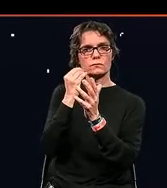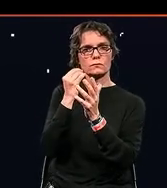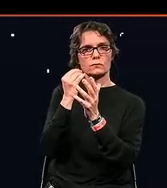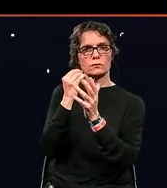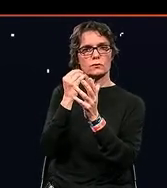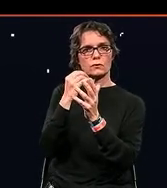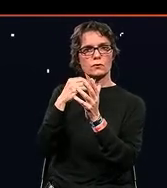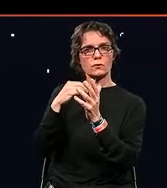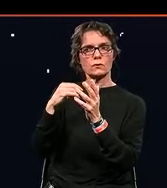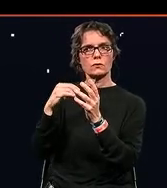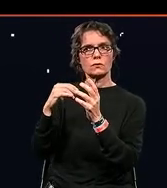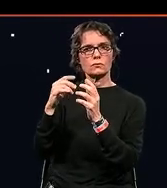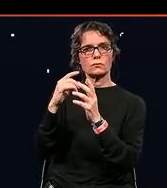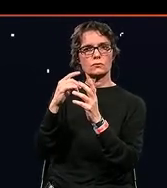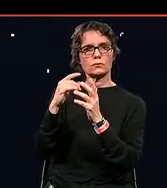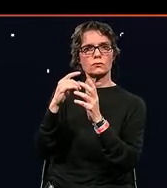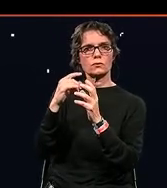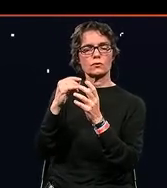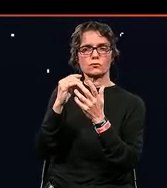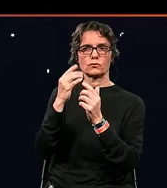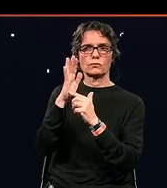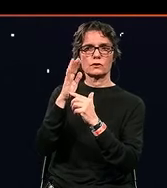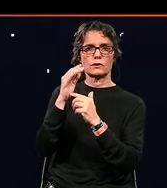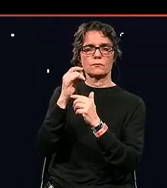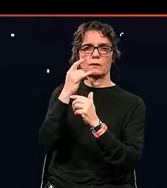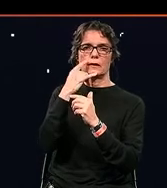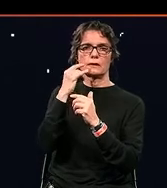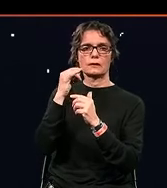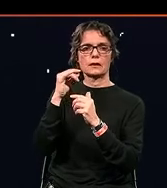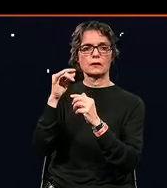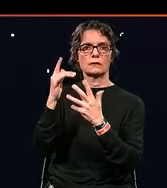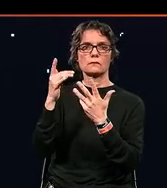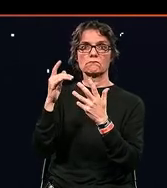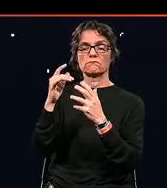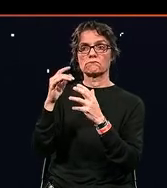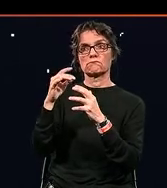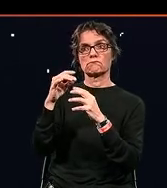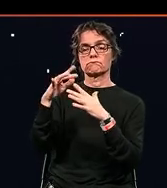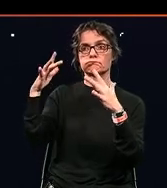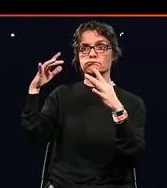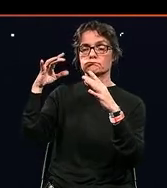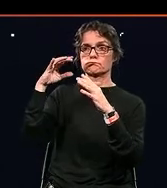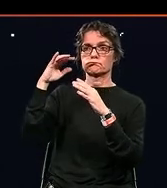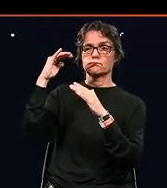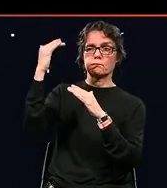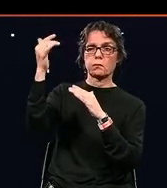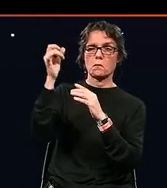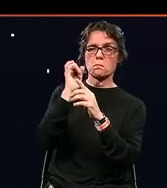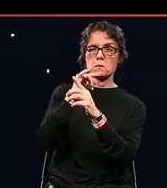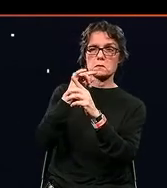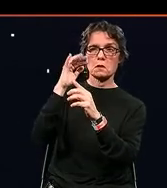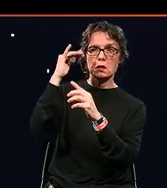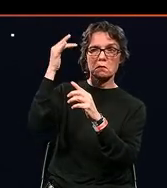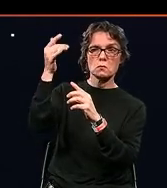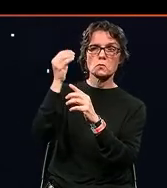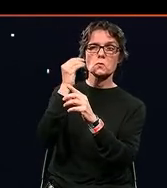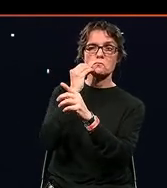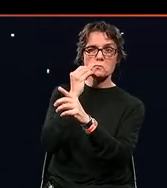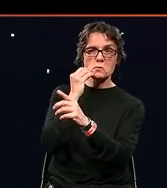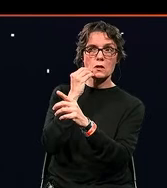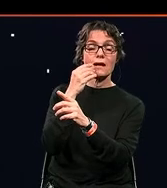need to kind of look into the mirror of the future and say what is the most possible plausible probably one. I think